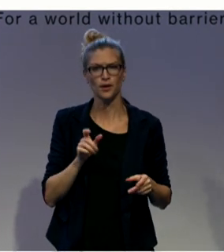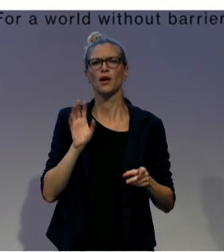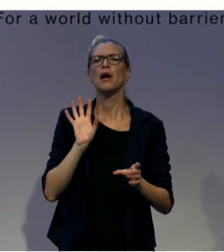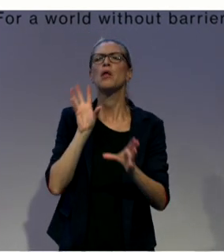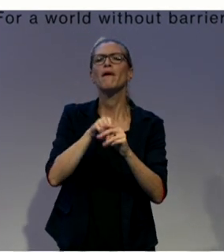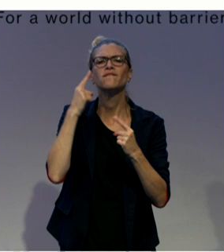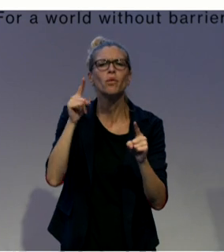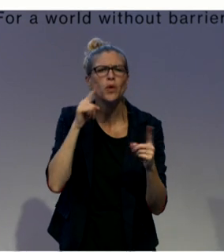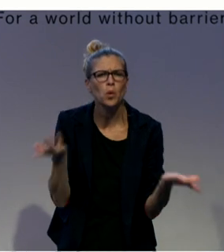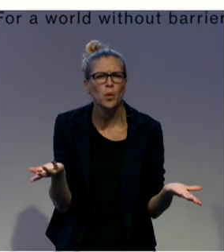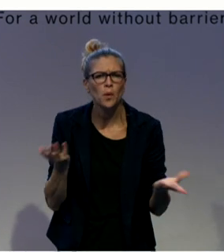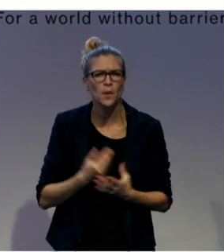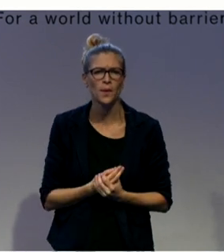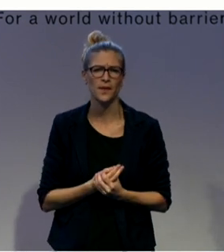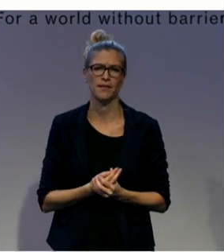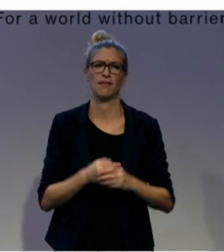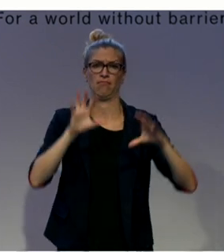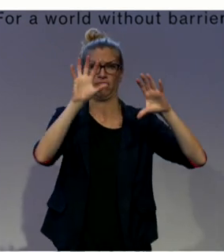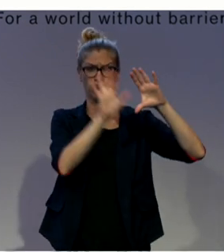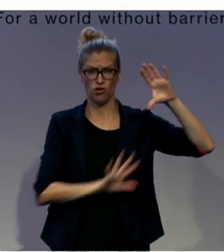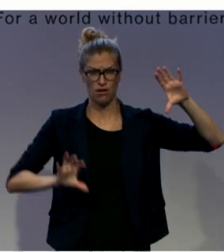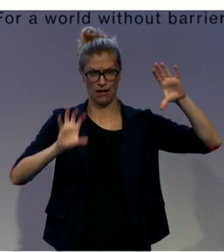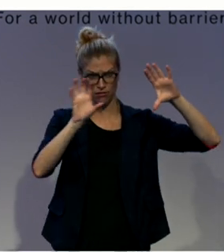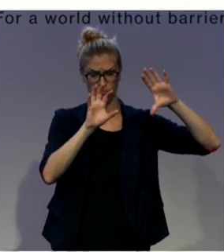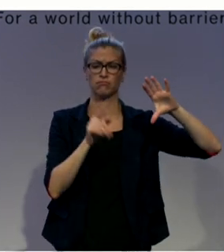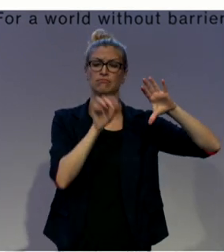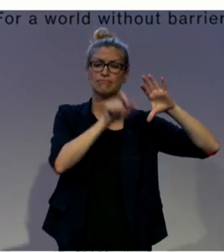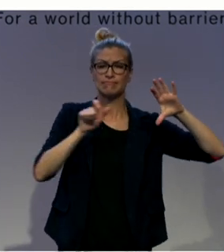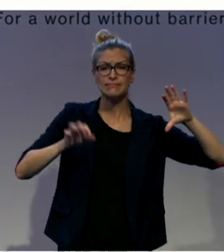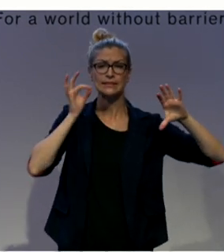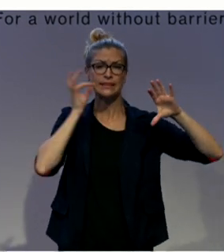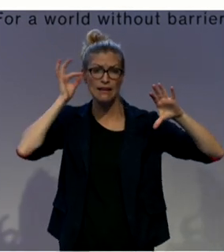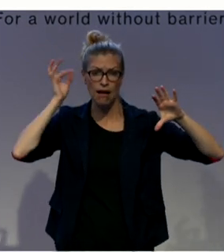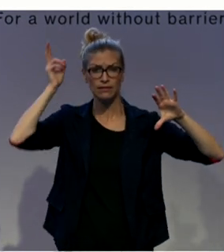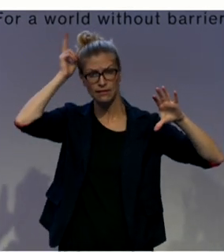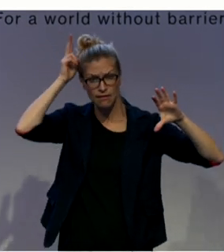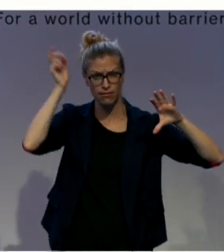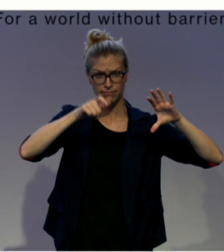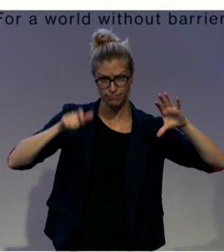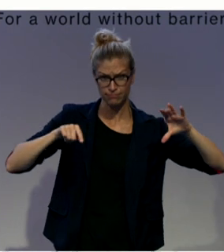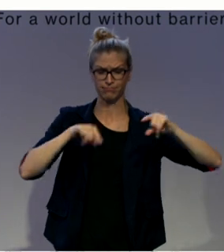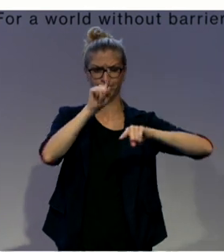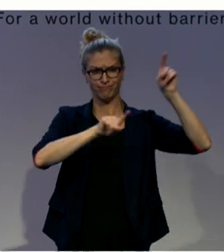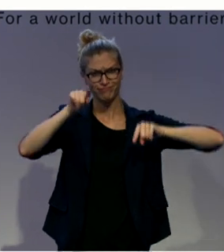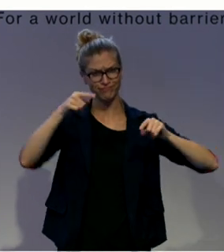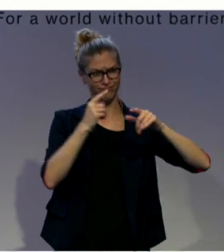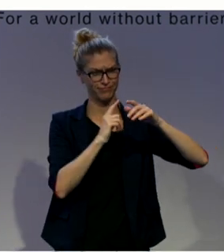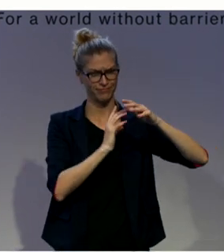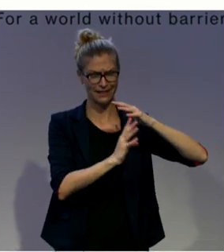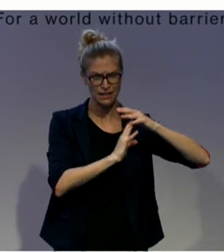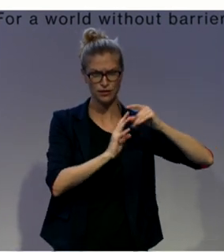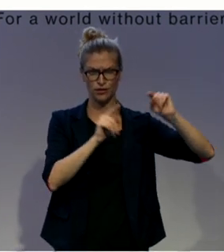poor, indigenous and non-indigenous, refugees and natives, persons with and without disabilities.